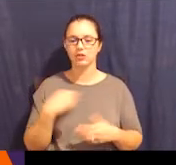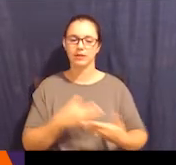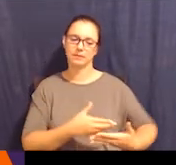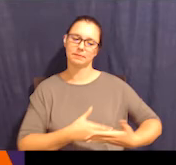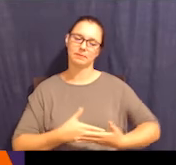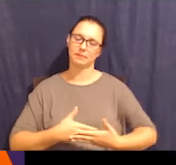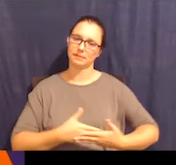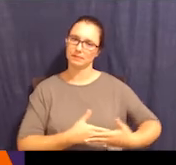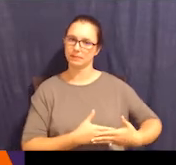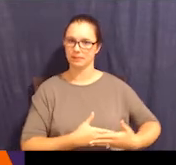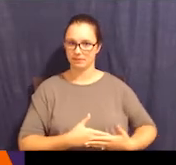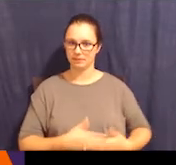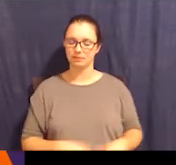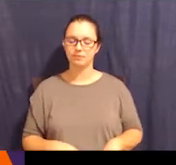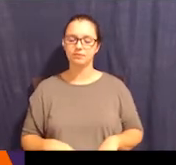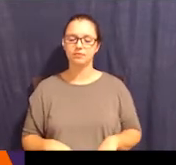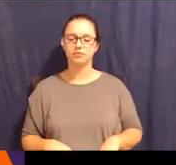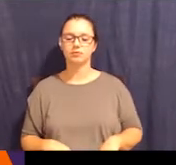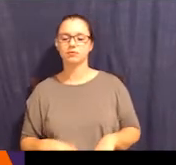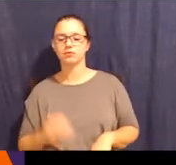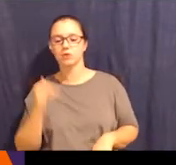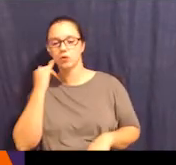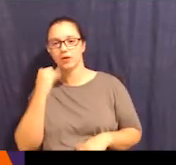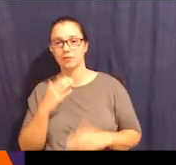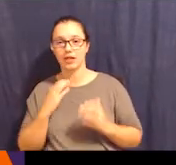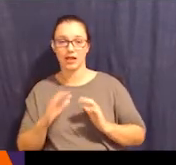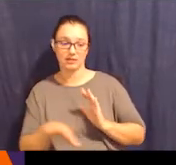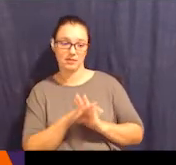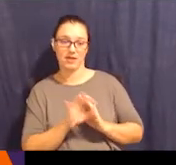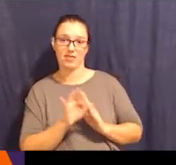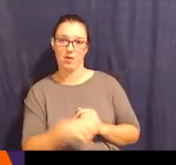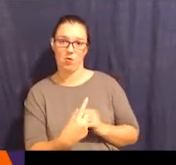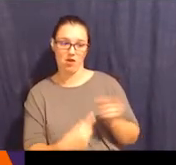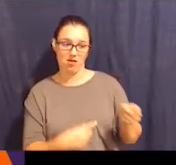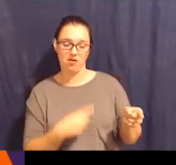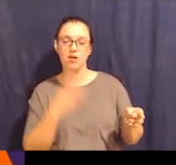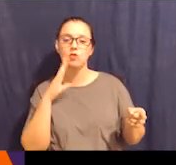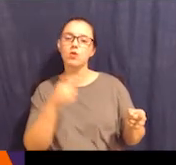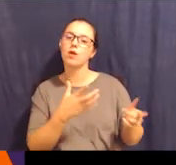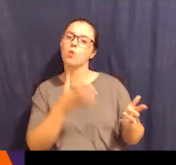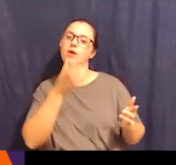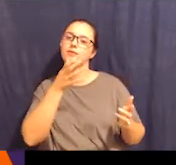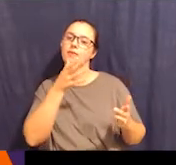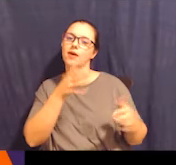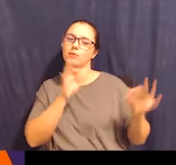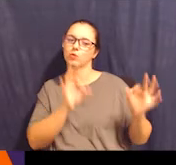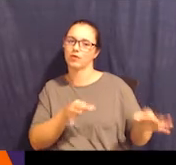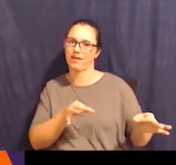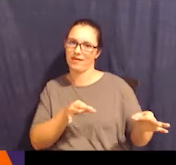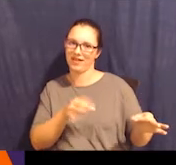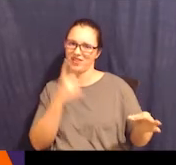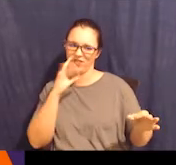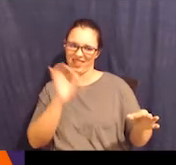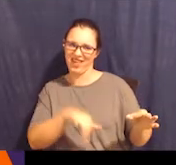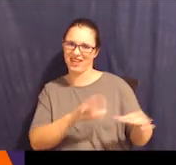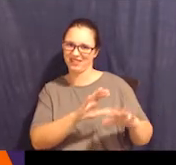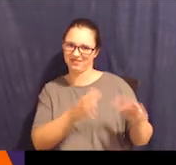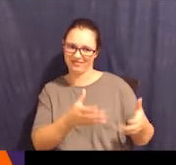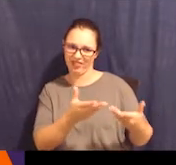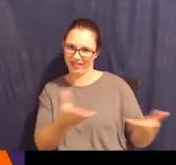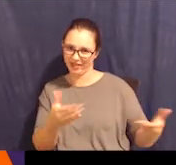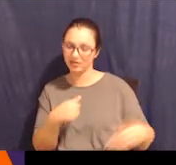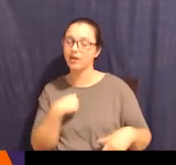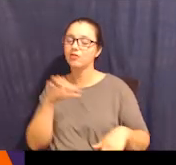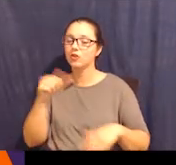one, I know that they want mom to make that decision. We have a picture that says, write check. And then the picture is of